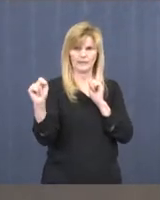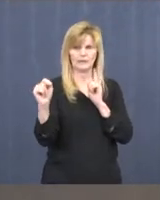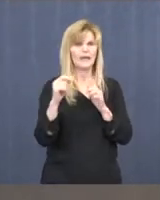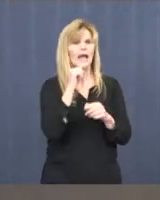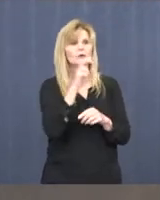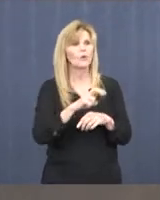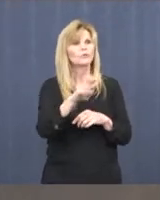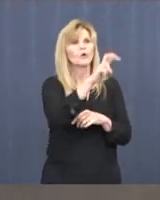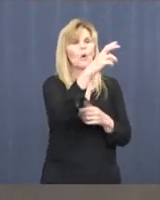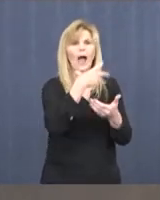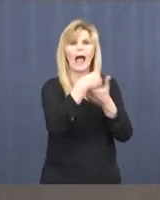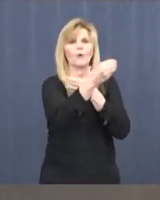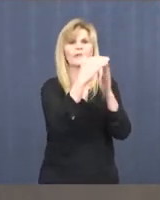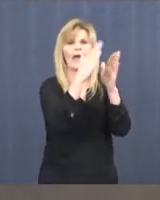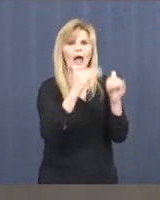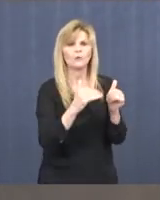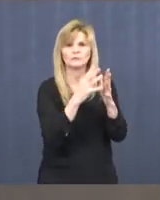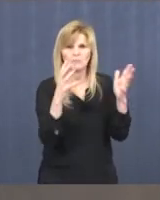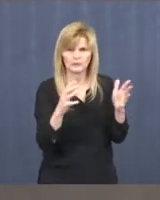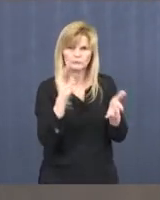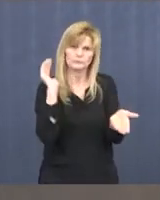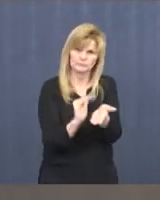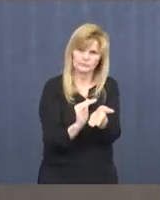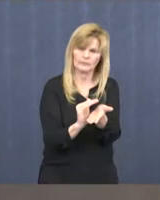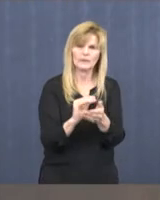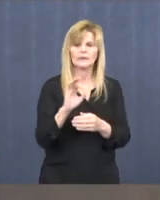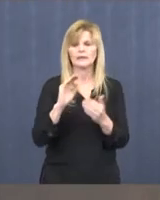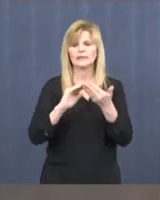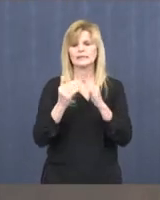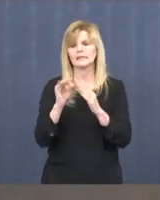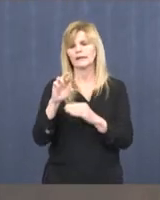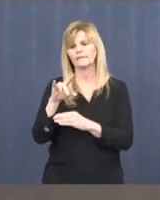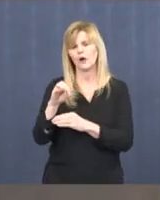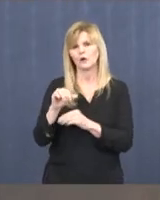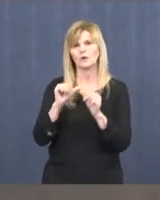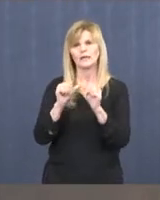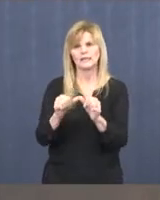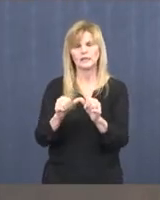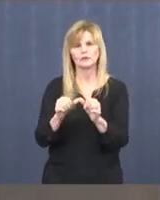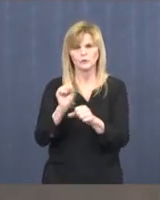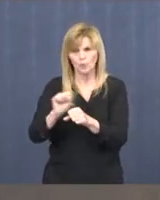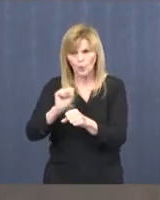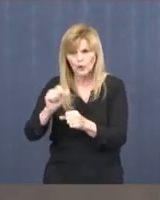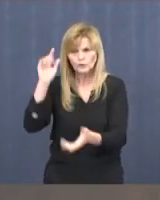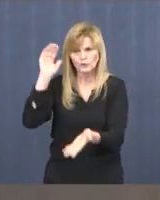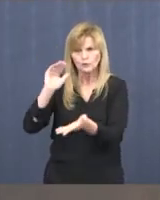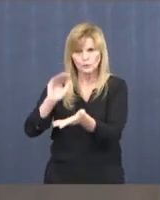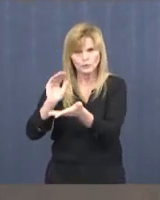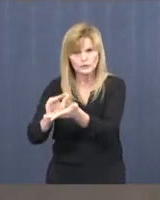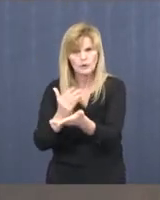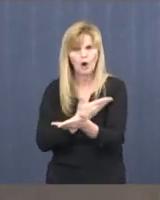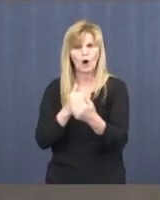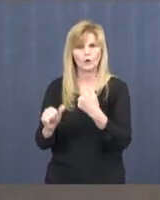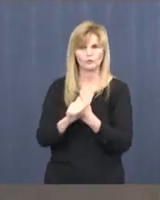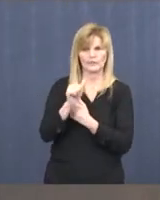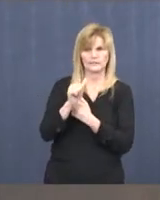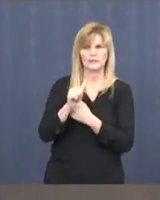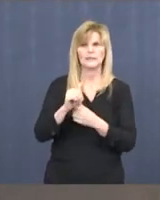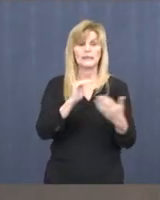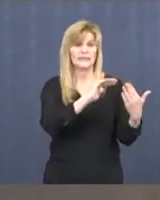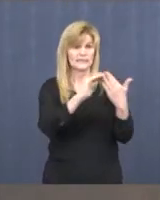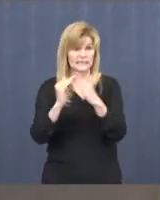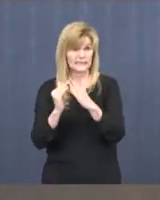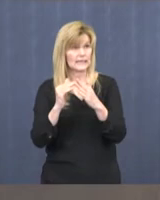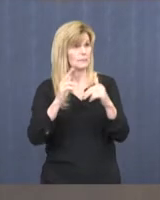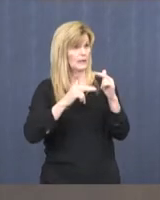outside the house. The City of Fargo continues to do exercising measures to lower the risk. City facilities will